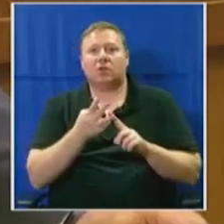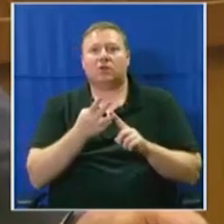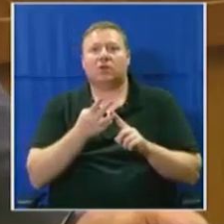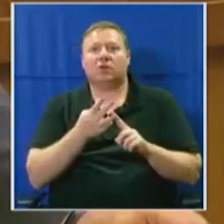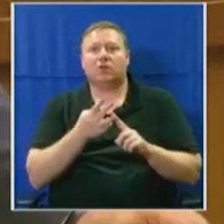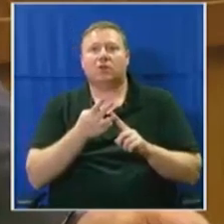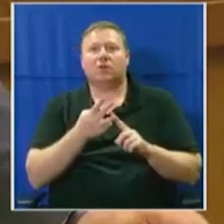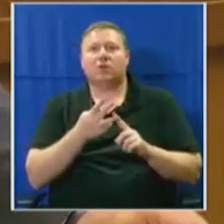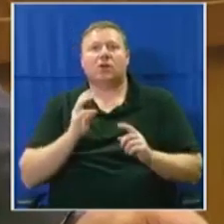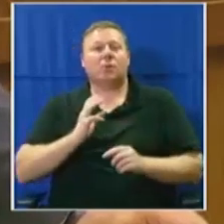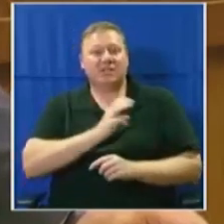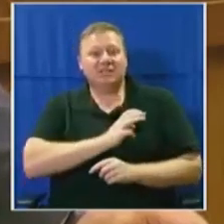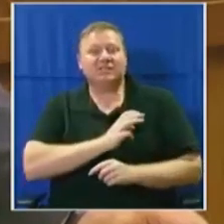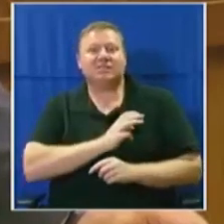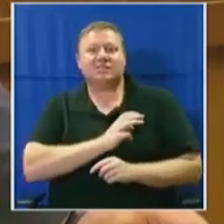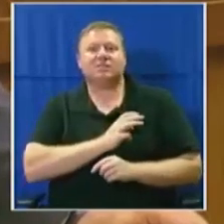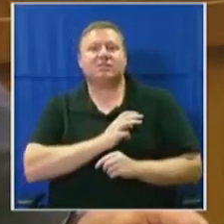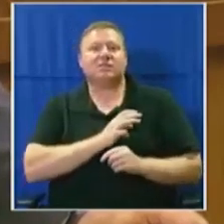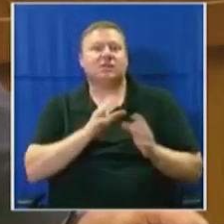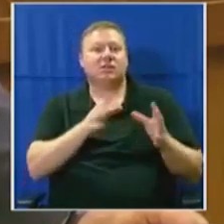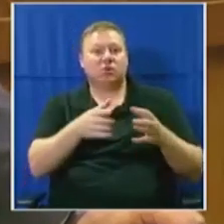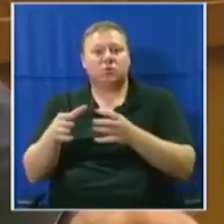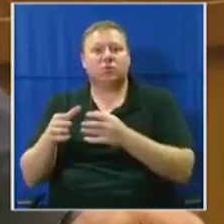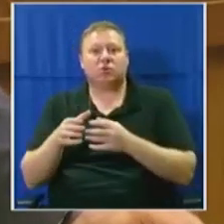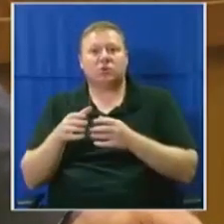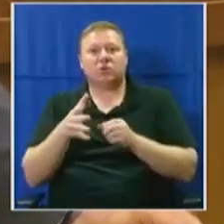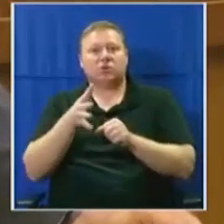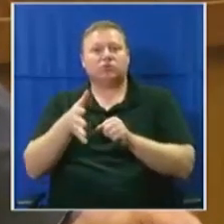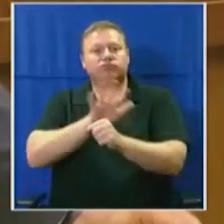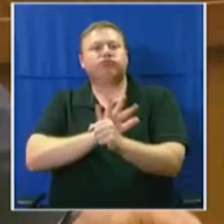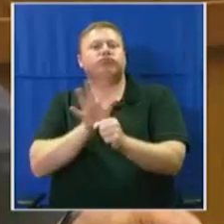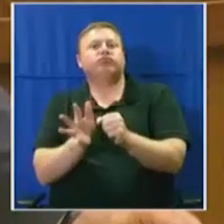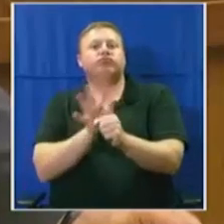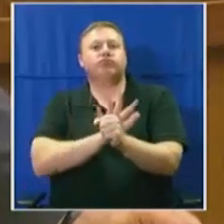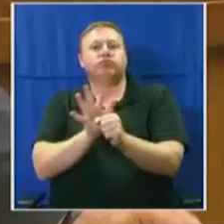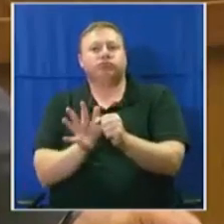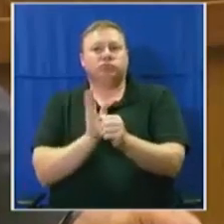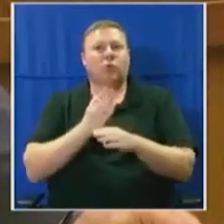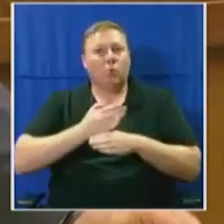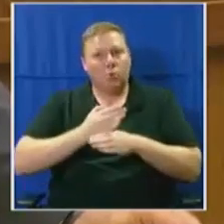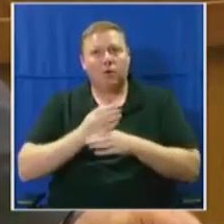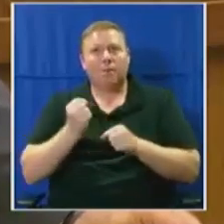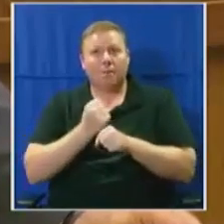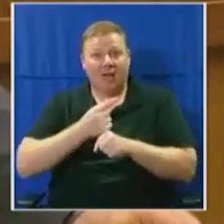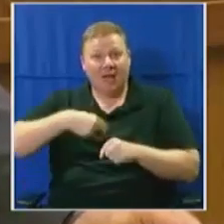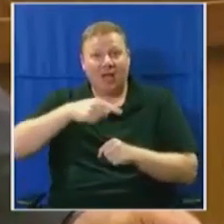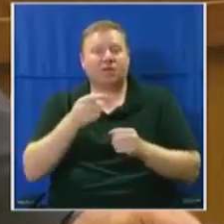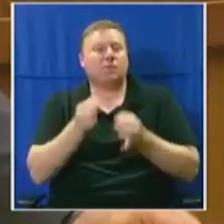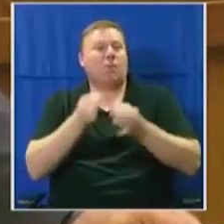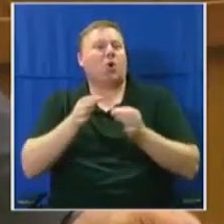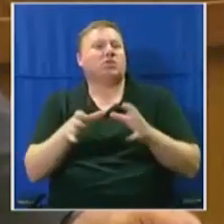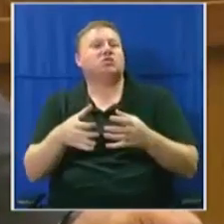administrators, the committee sections, they are the ones that work behind the scenes to make us as politicians look good.